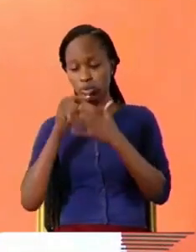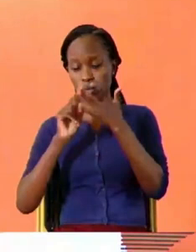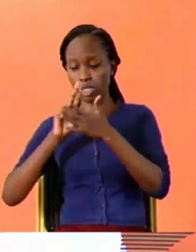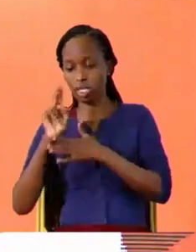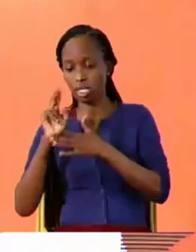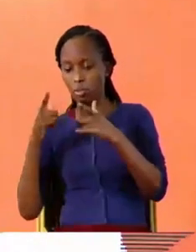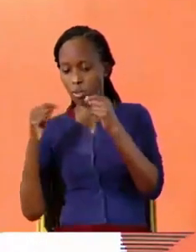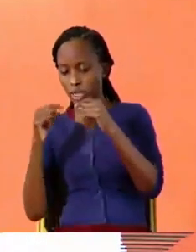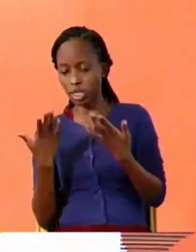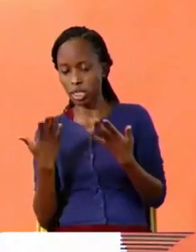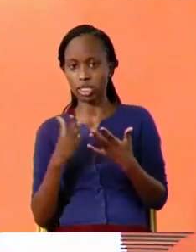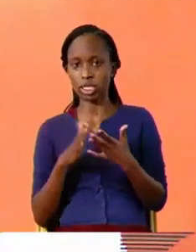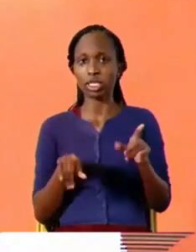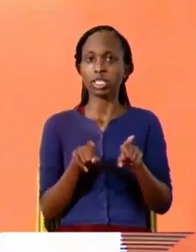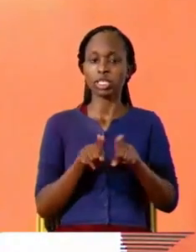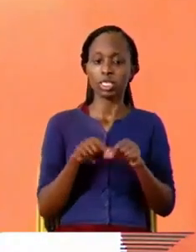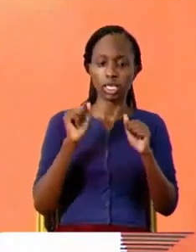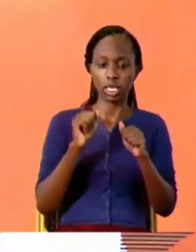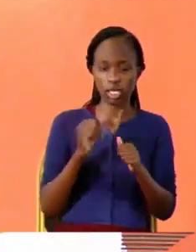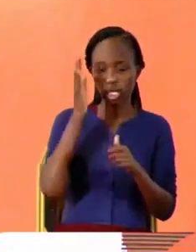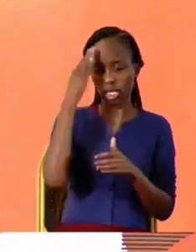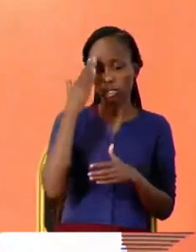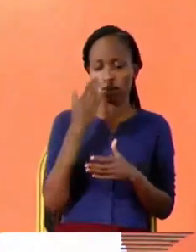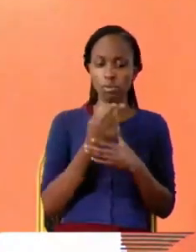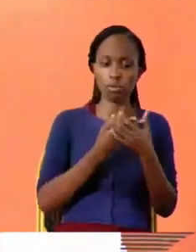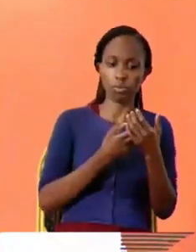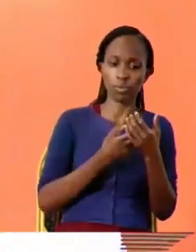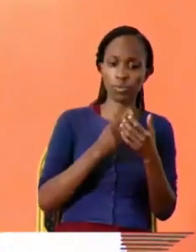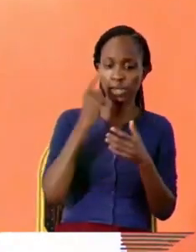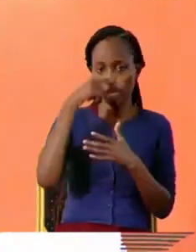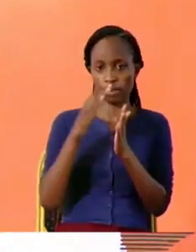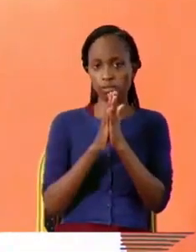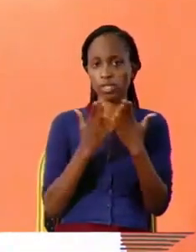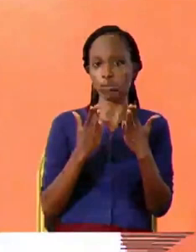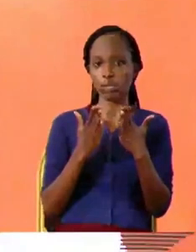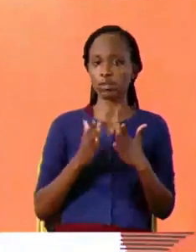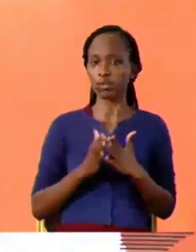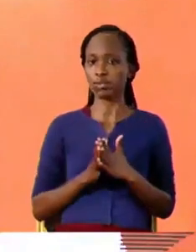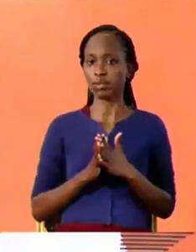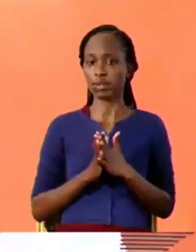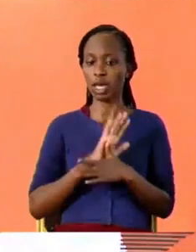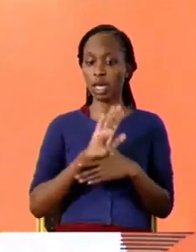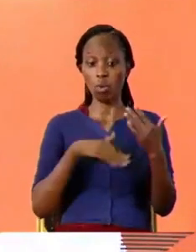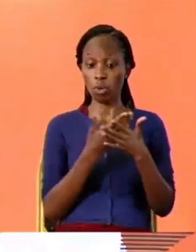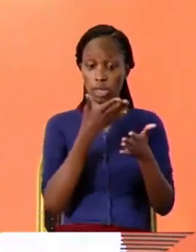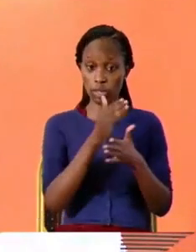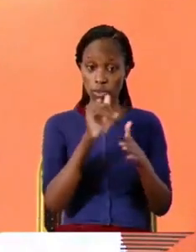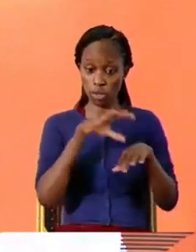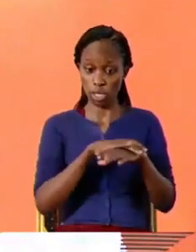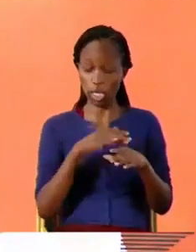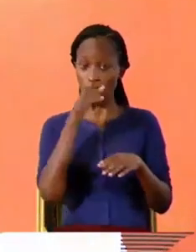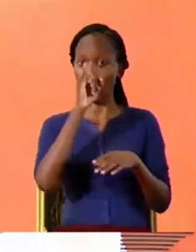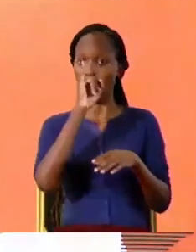or I can pick up both good and rogue media on Facebook so it's all there because